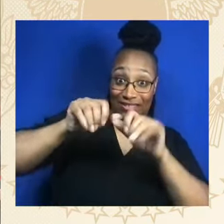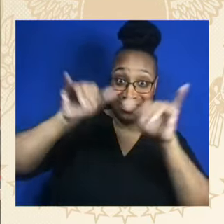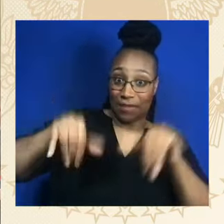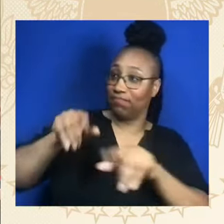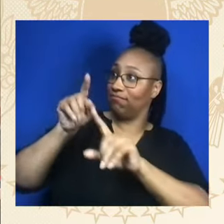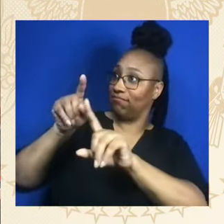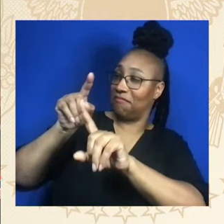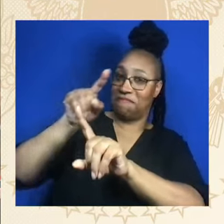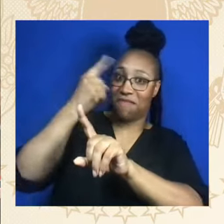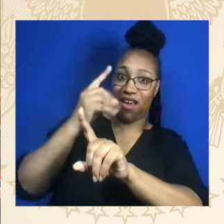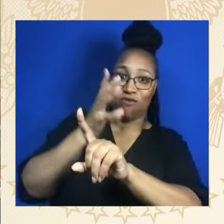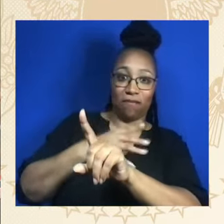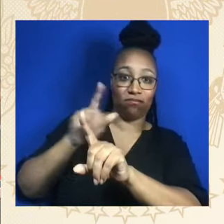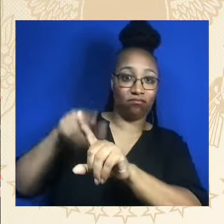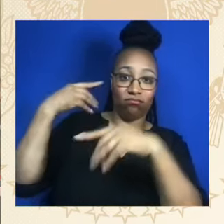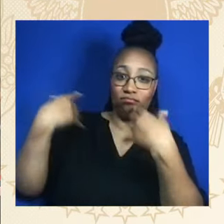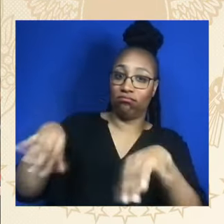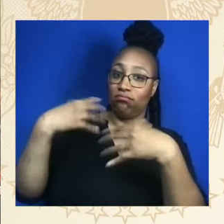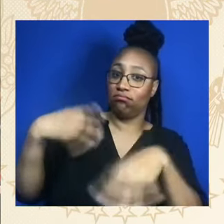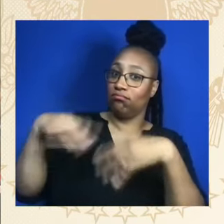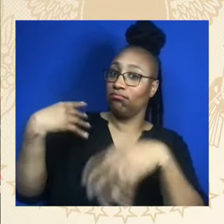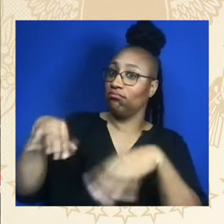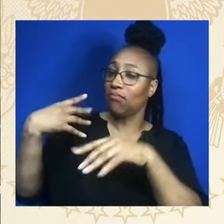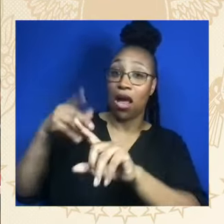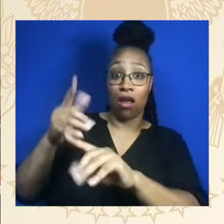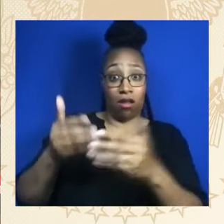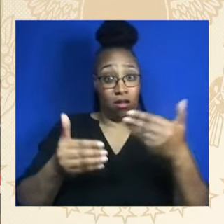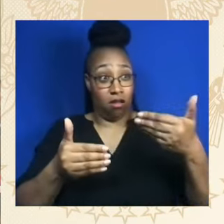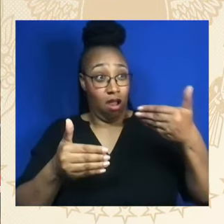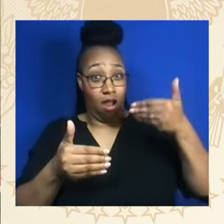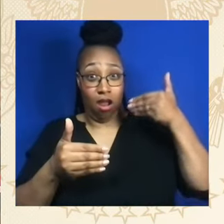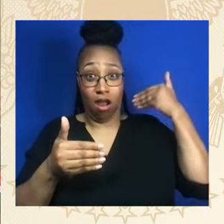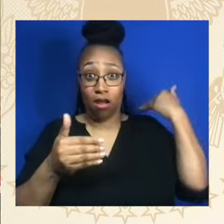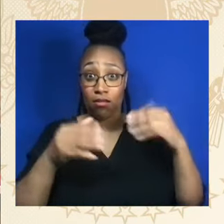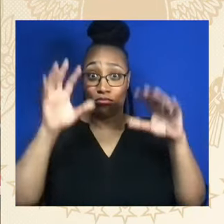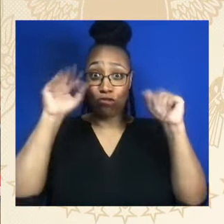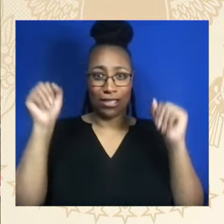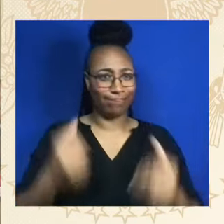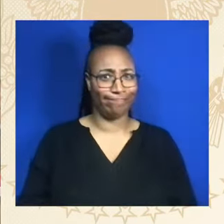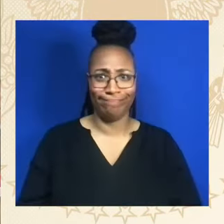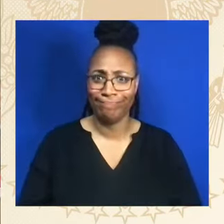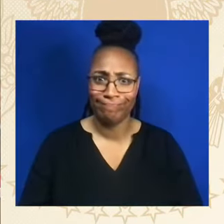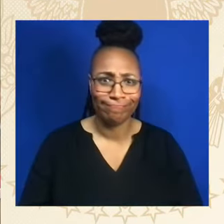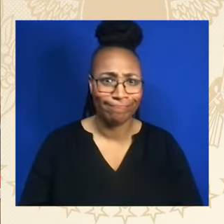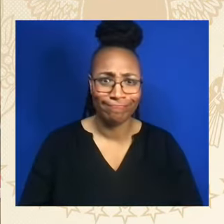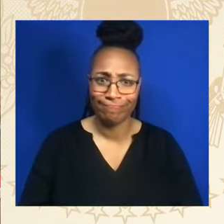And by the way, Dick Durbin of Illinois deserves enormous credit for that getting done.